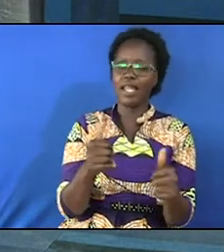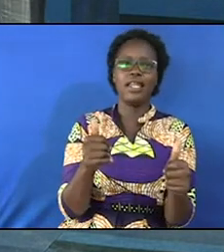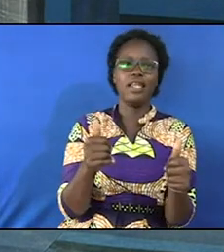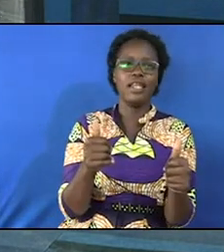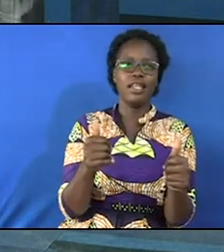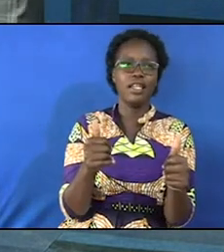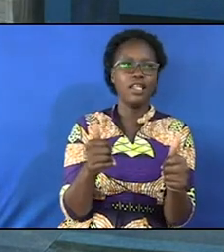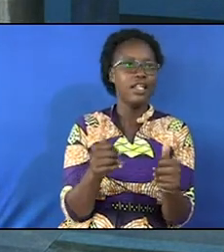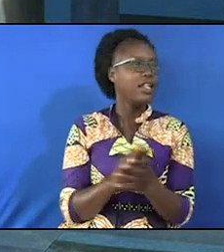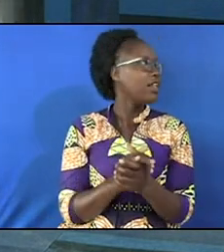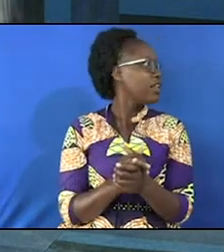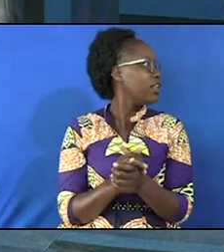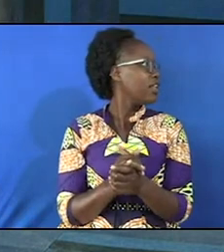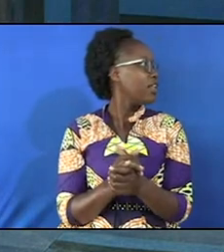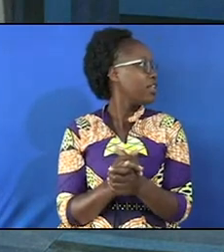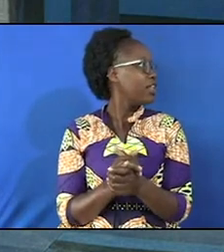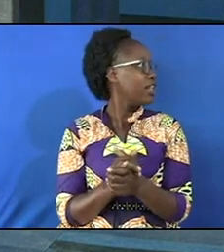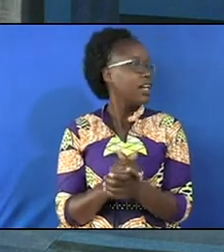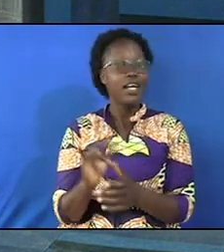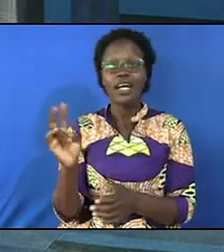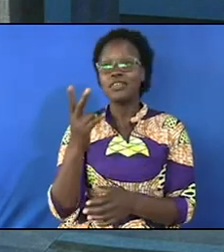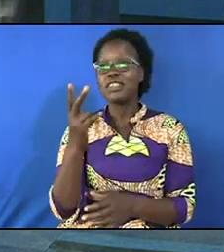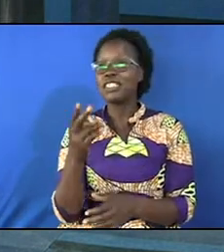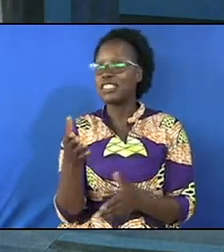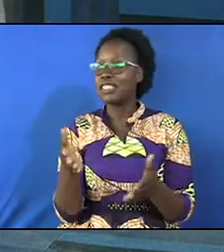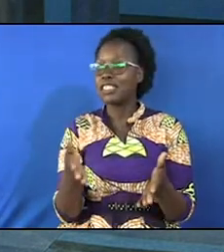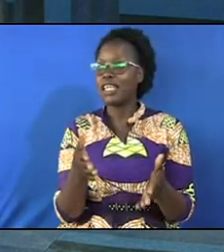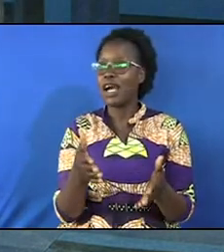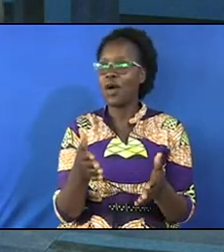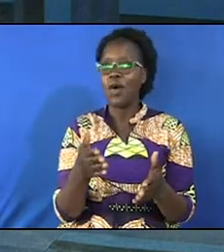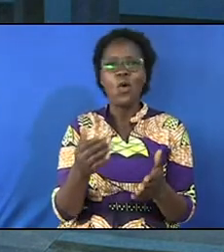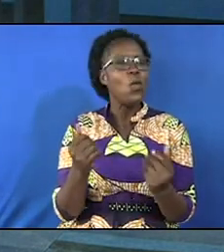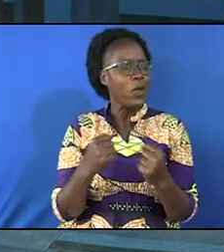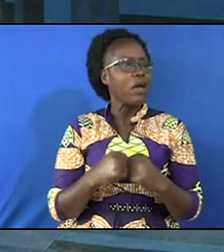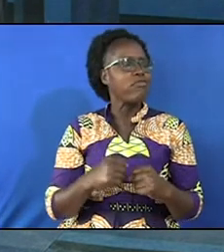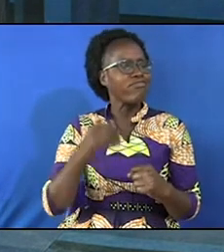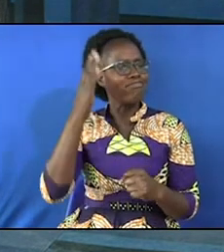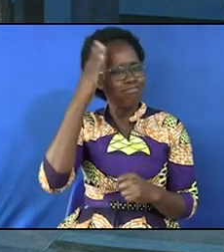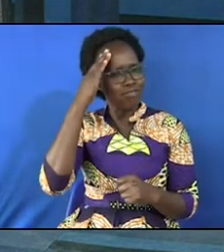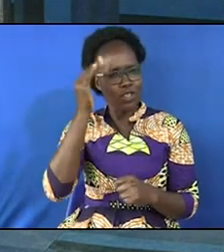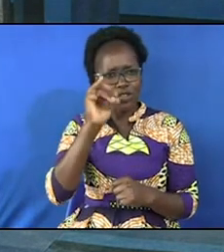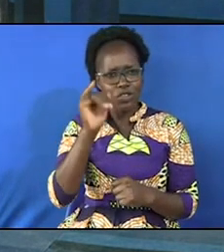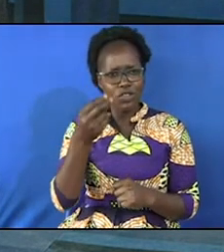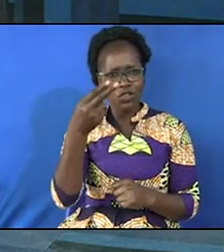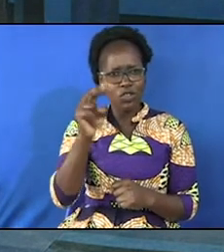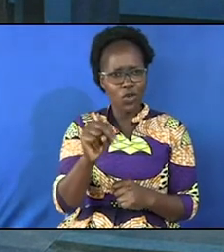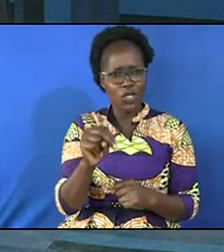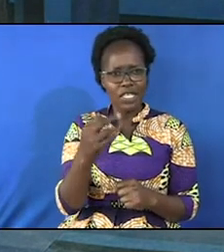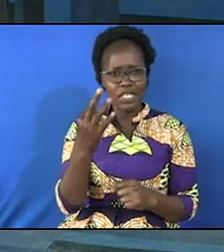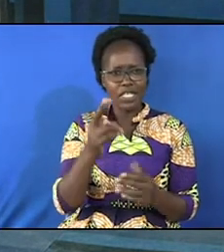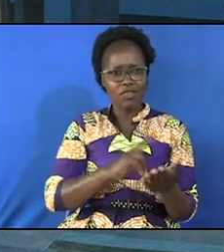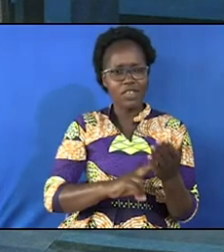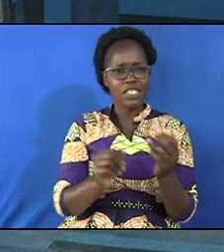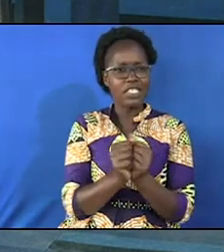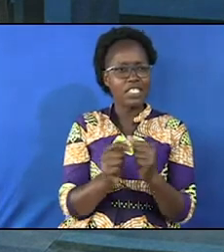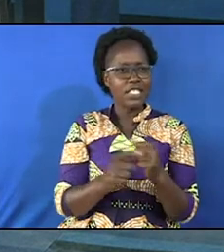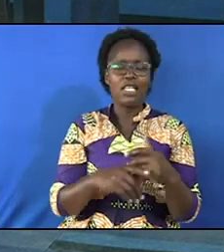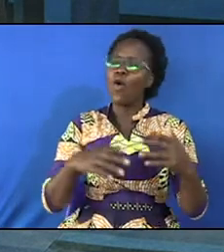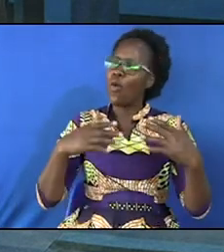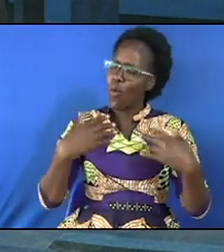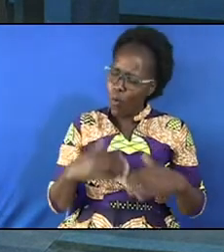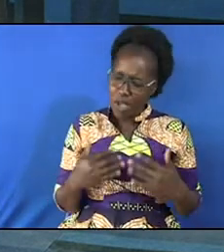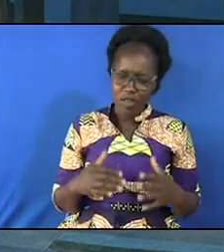in fact SDS these days we must start John 316 wonderfully